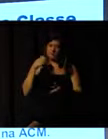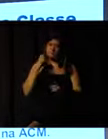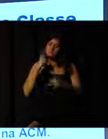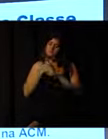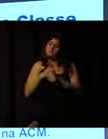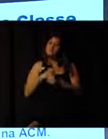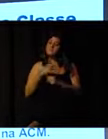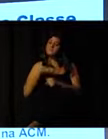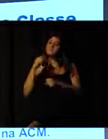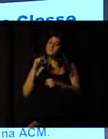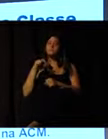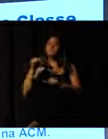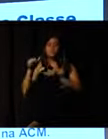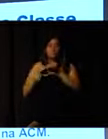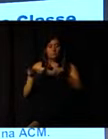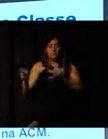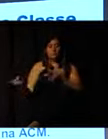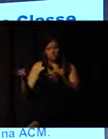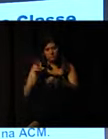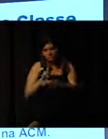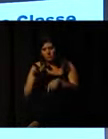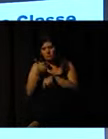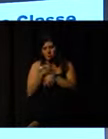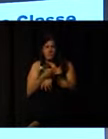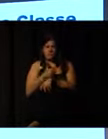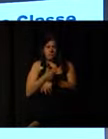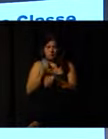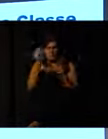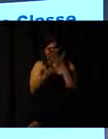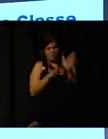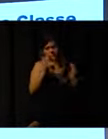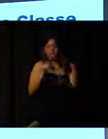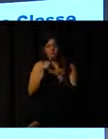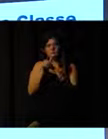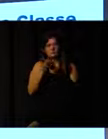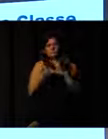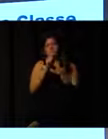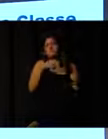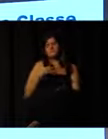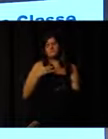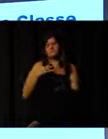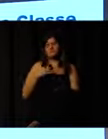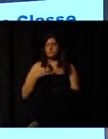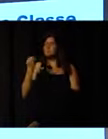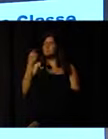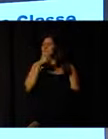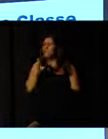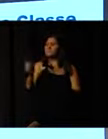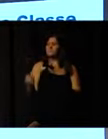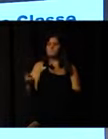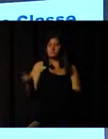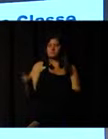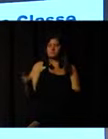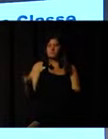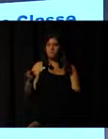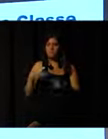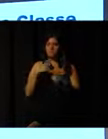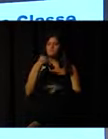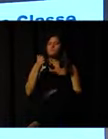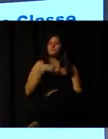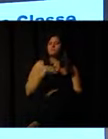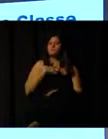to make this very professional, dealing with volunteers, how to identify